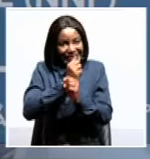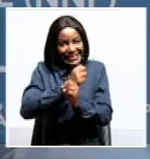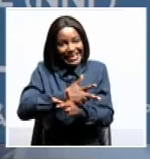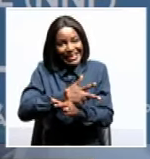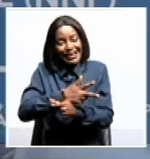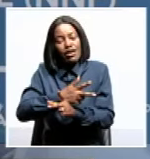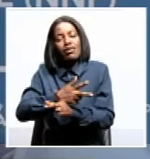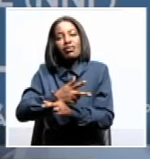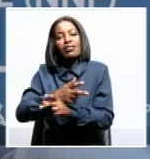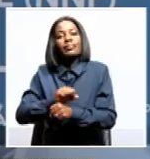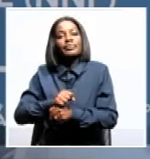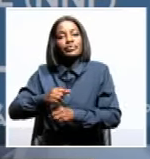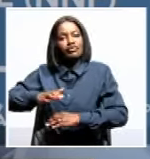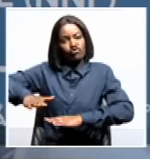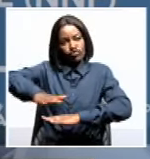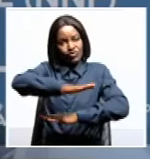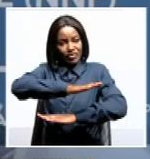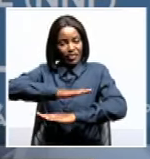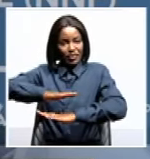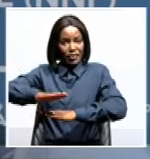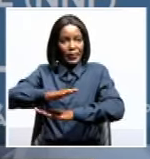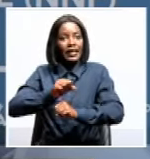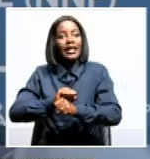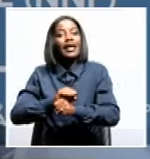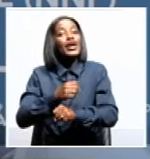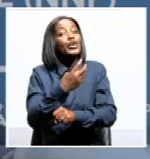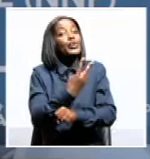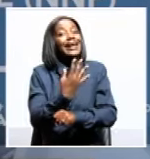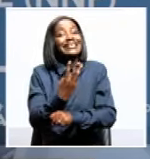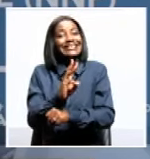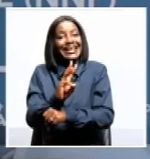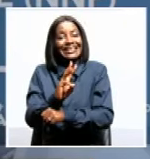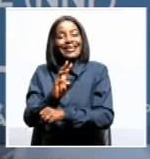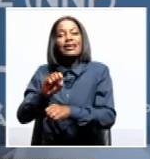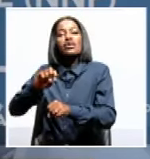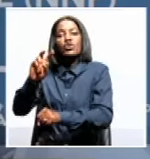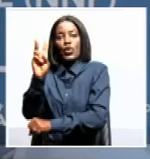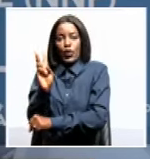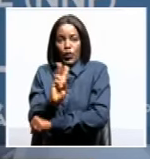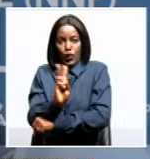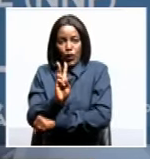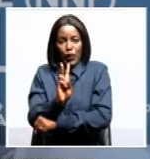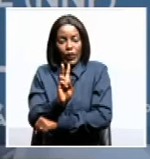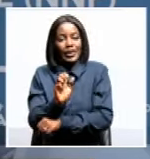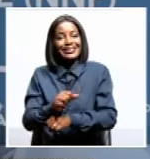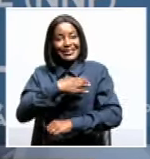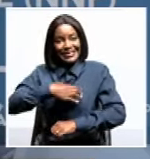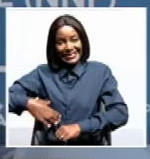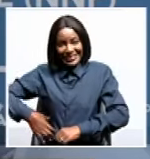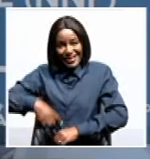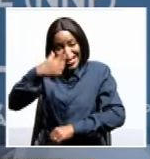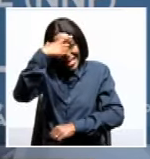26th of February, 2024, has been declared a public holiday by His Excellency the President, Dr. Nangolombumba.